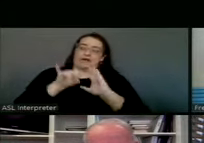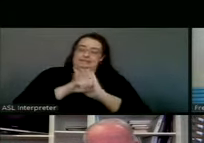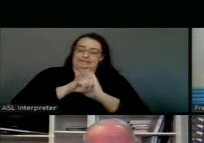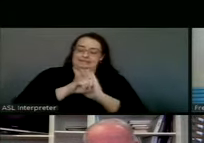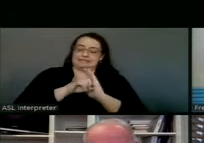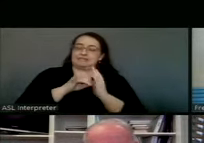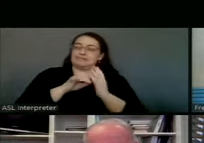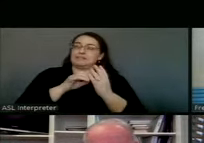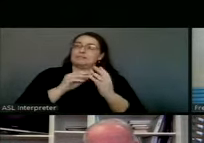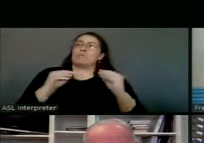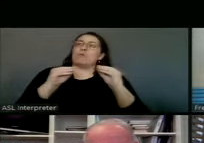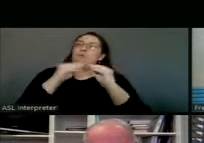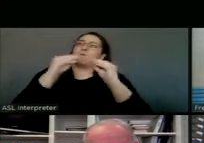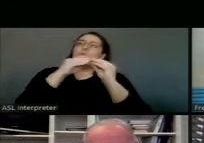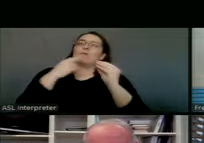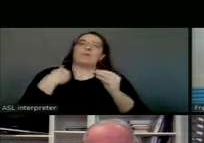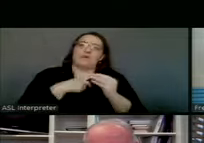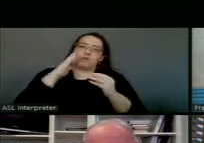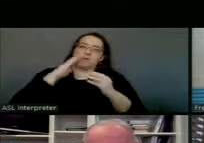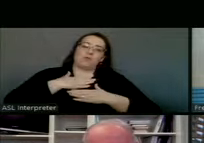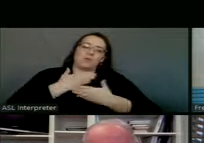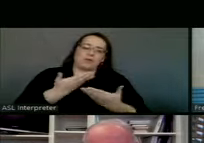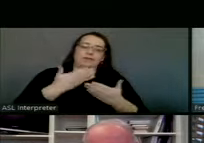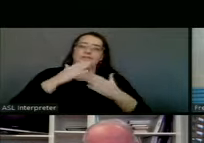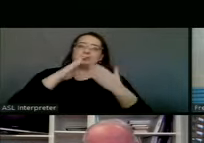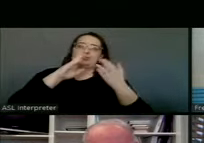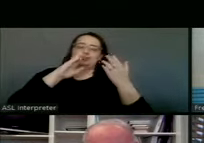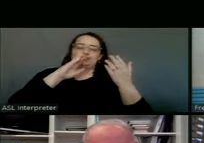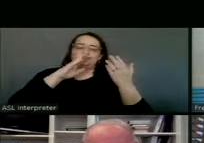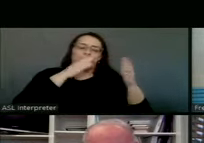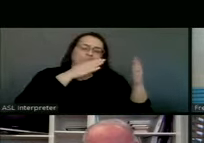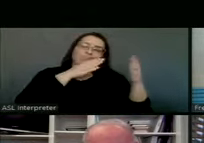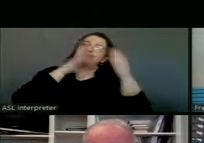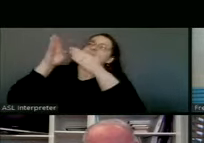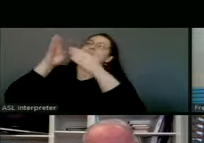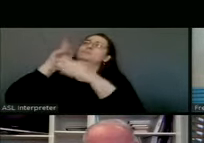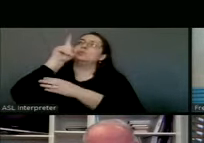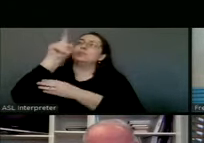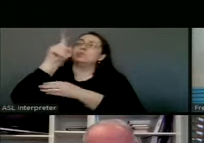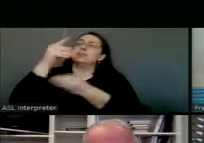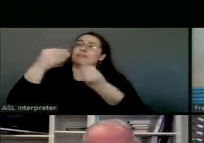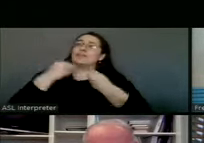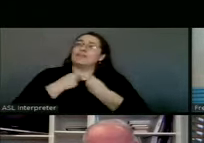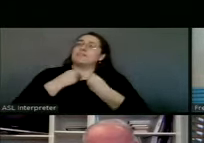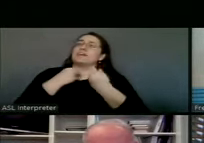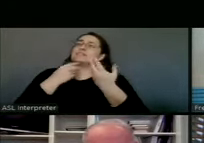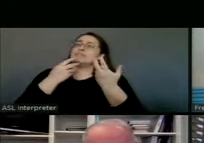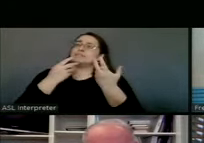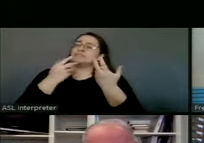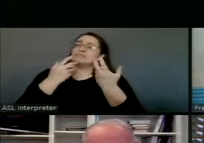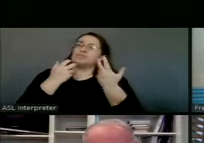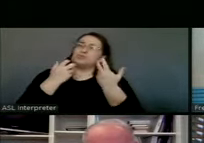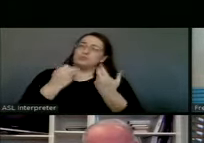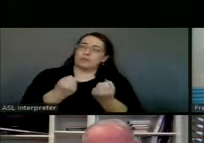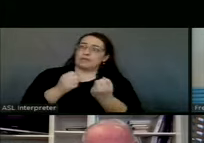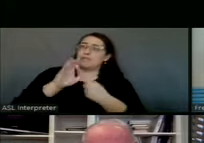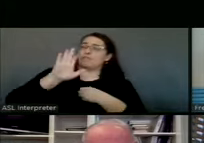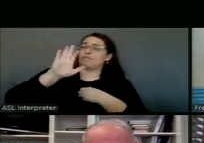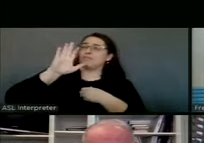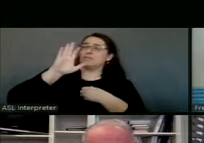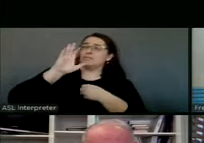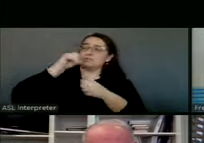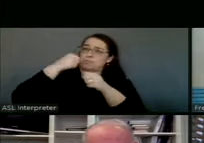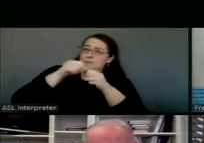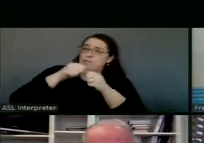repentance and mercy. Give us the rock-solid assurance of your unfailing faith in